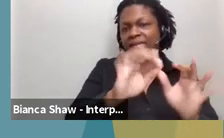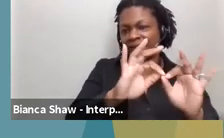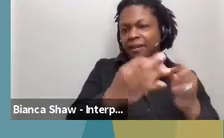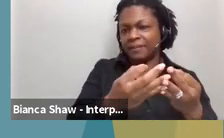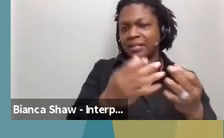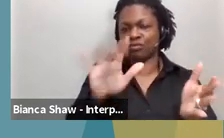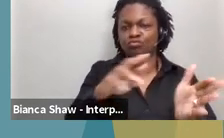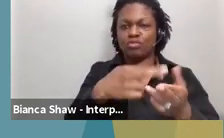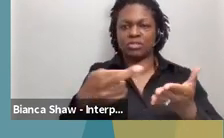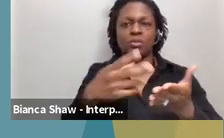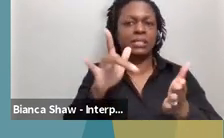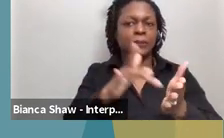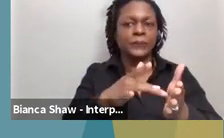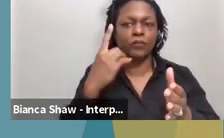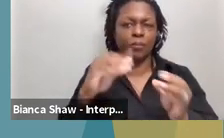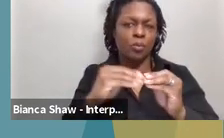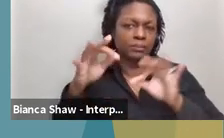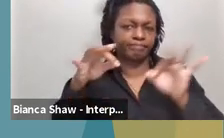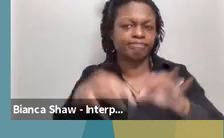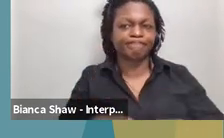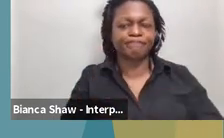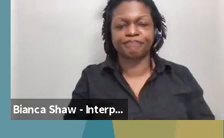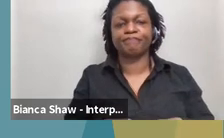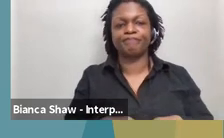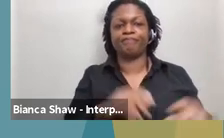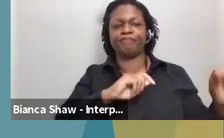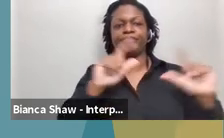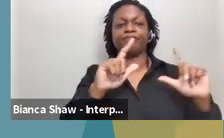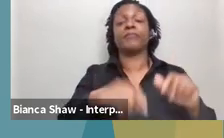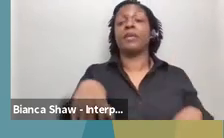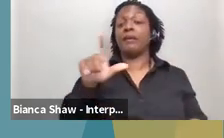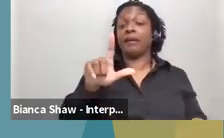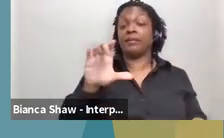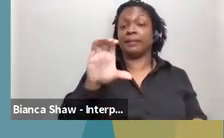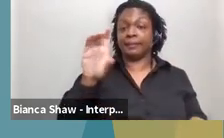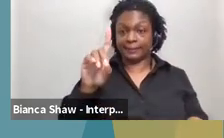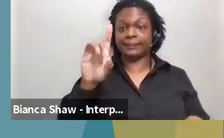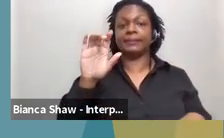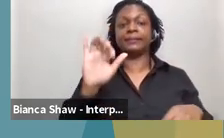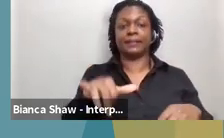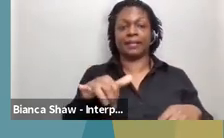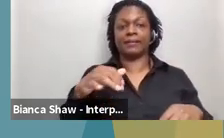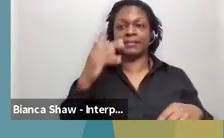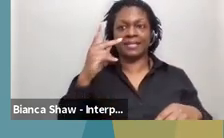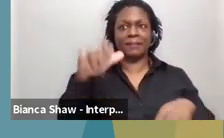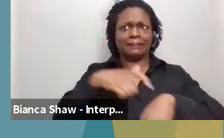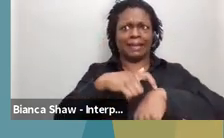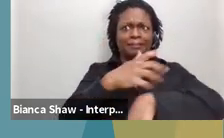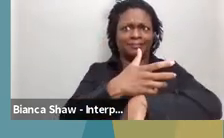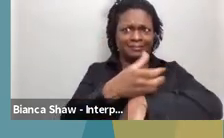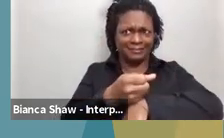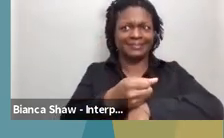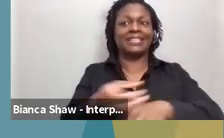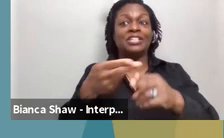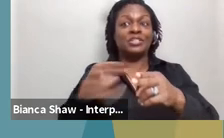You can go to the next slide. So some of the program updates for the Commission for the Deaf. I see I'm almost running out of time, so I'm to make this